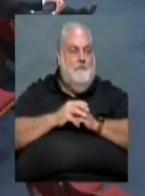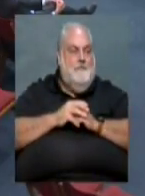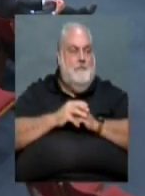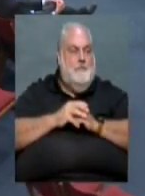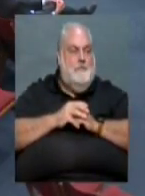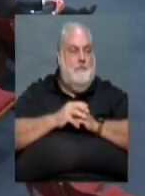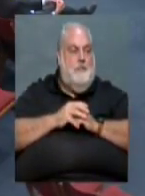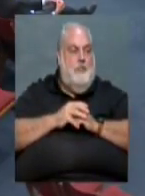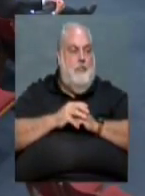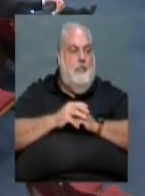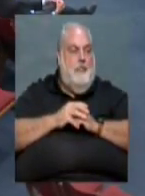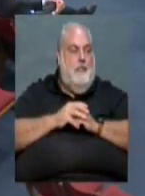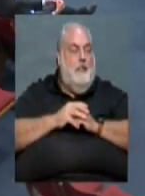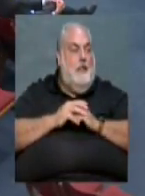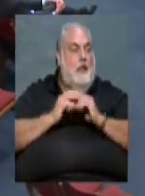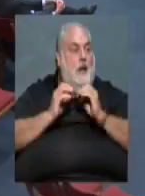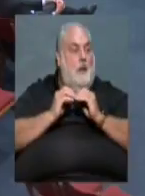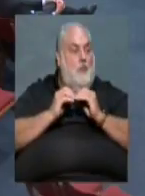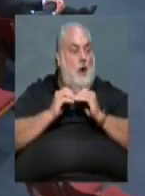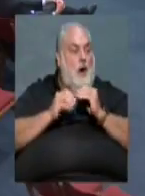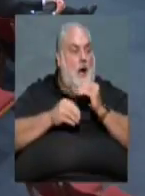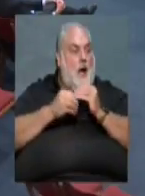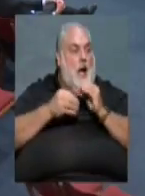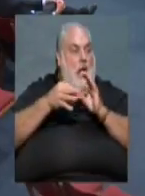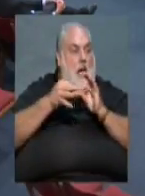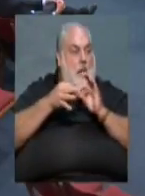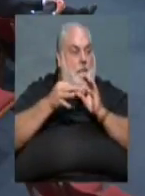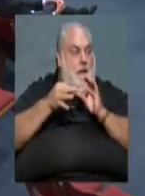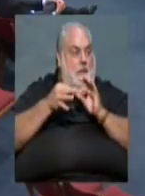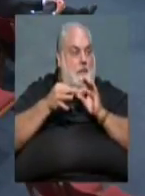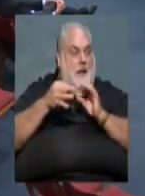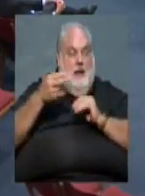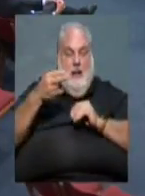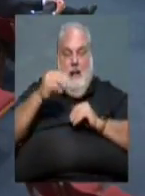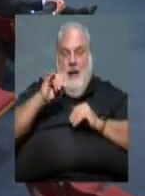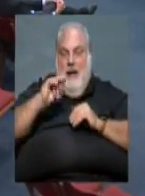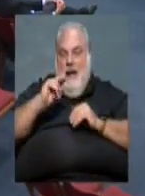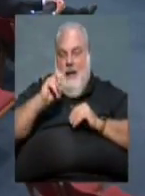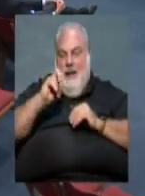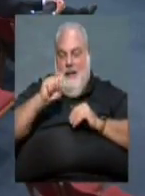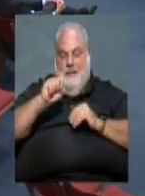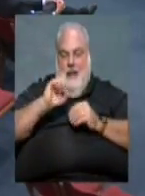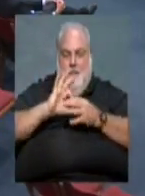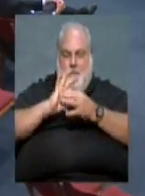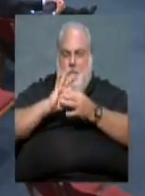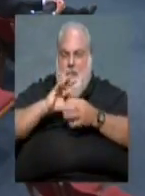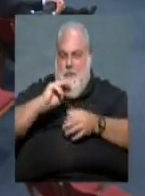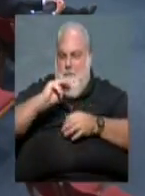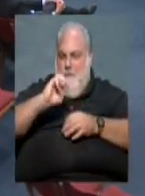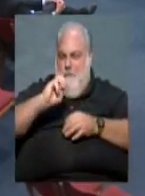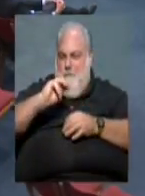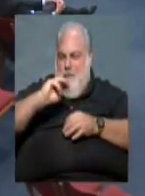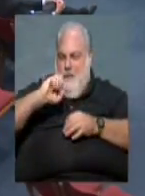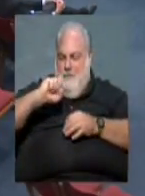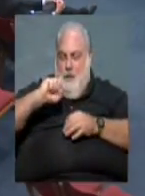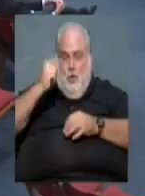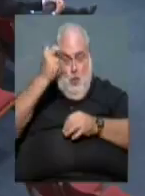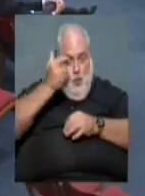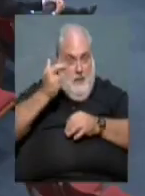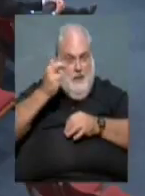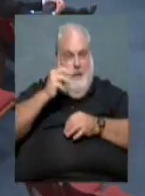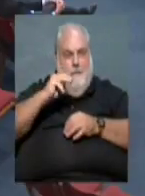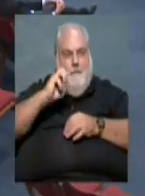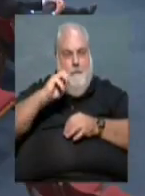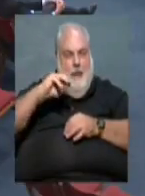Director Heinz, do you have something on that issue? Yeah. just wanted to, because I serve as liaison to MEMS, part of the reason is, if you'll recall, MEMS covers